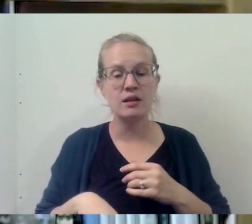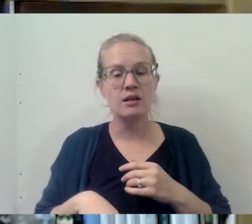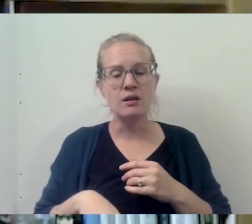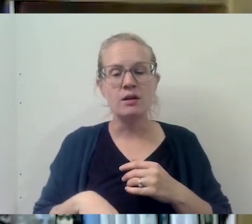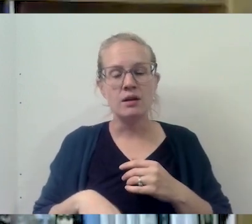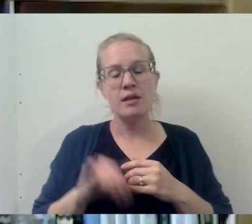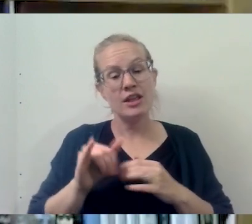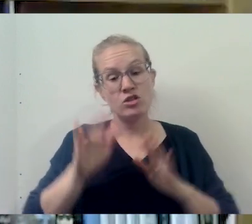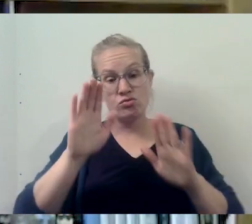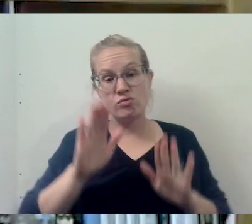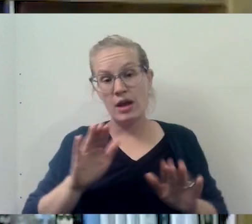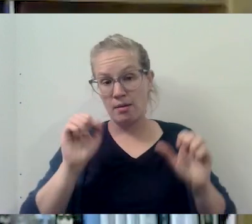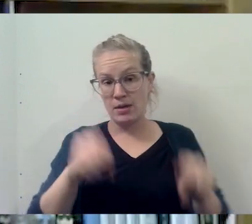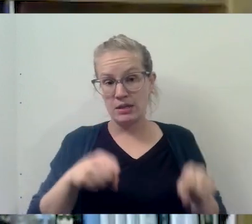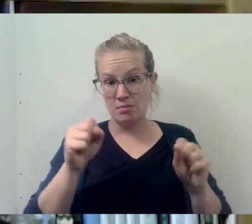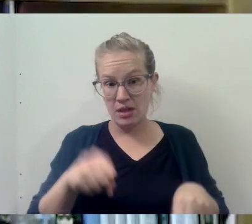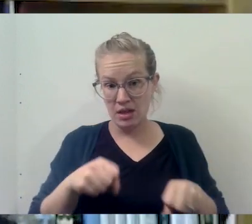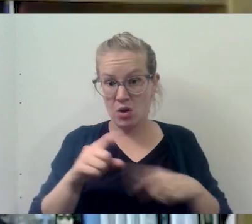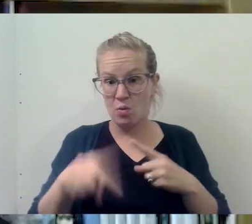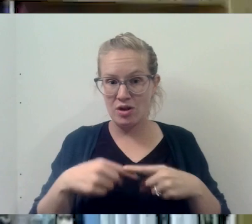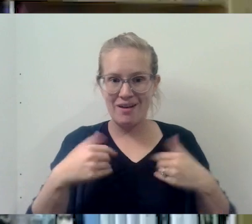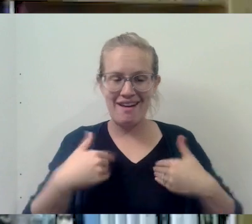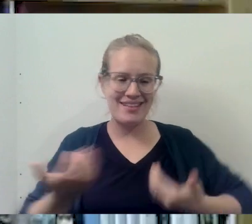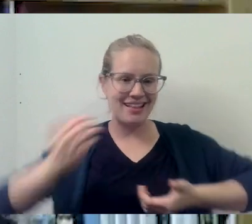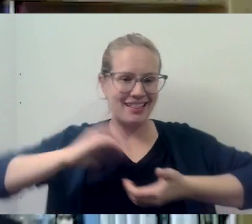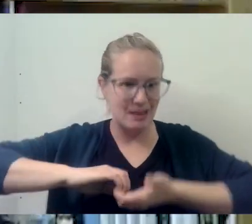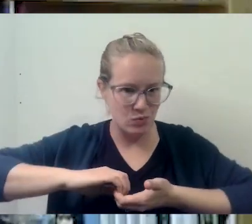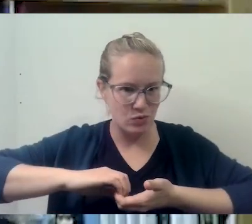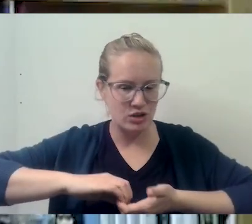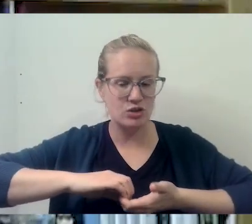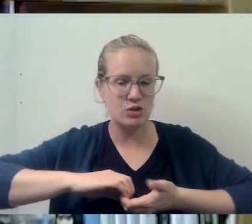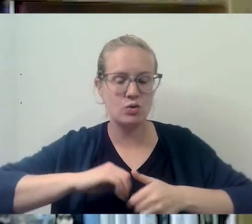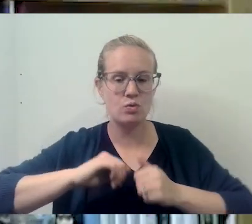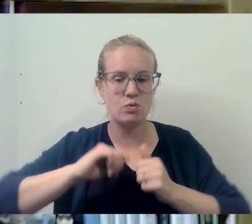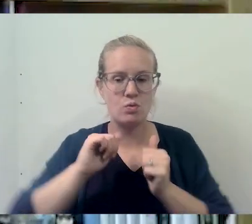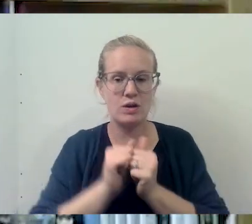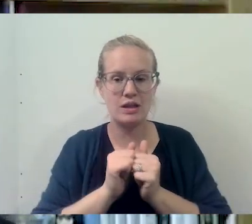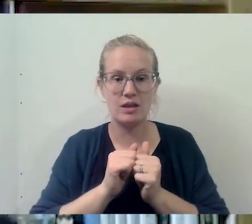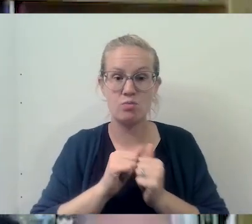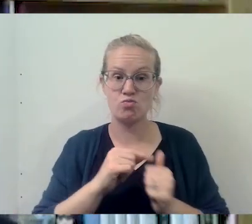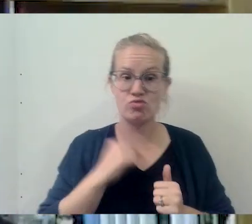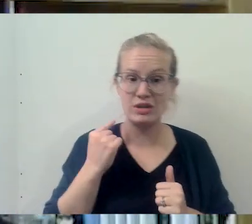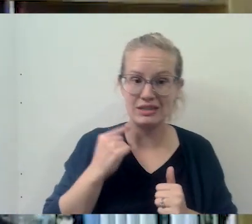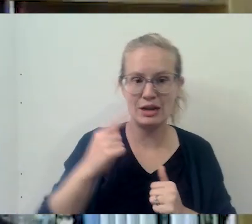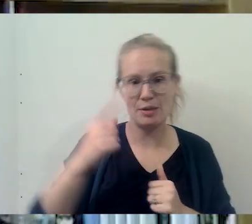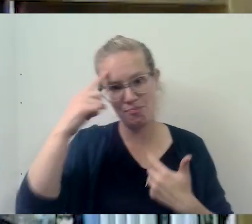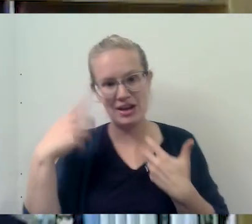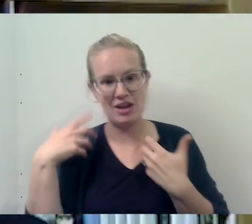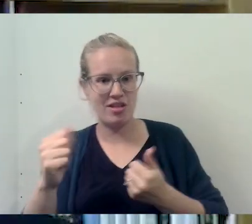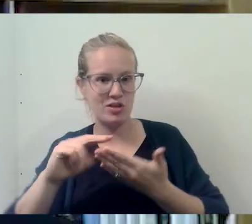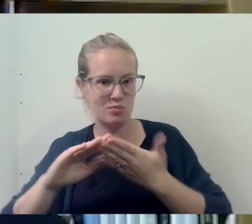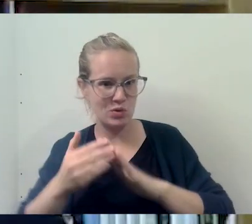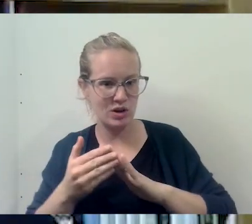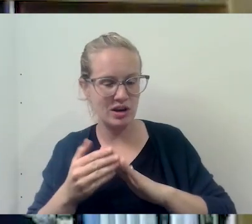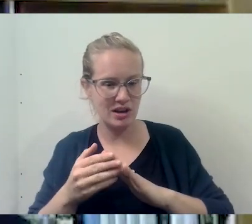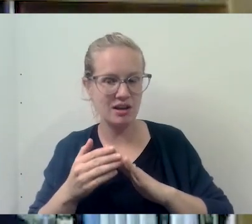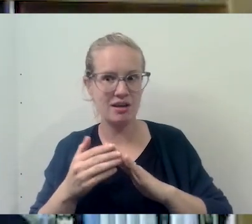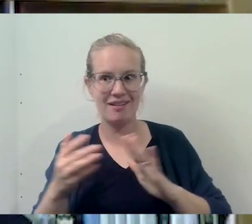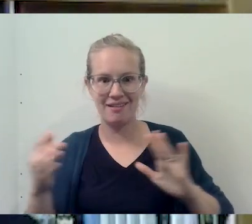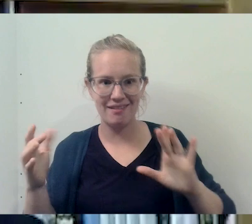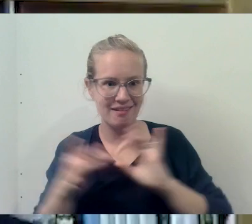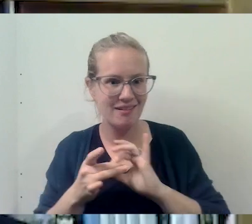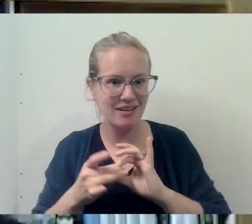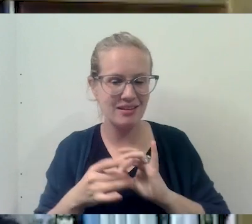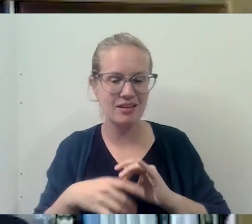great possibility when you can have collaboration between the cleric and mental health community to help kind of